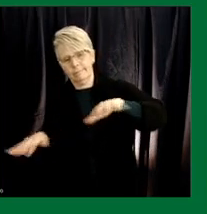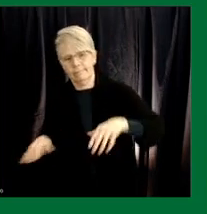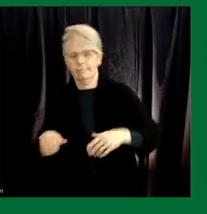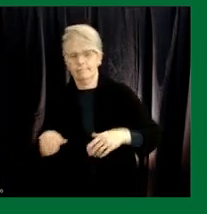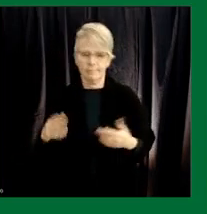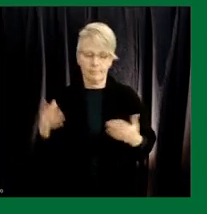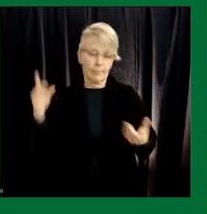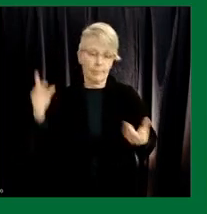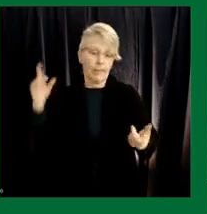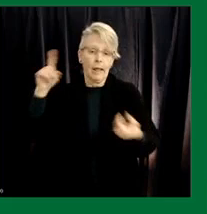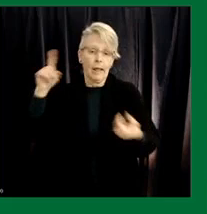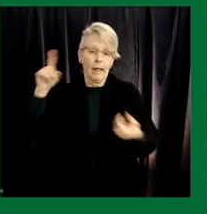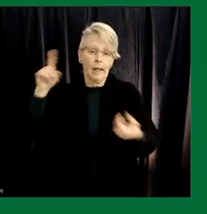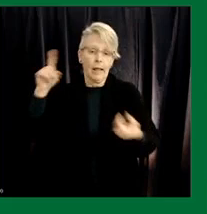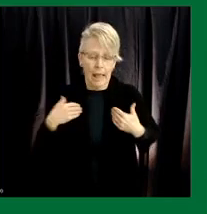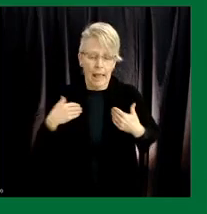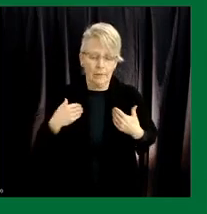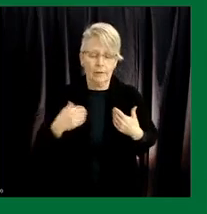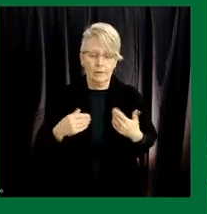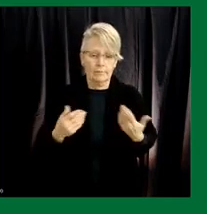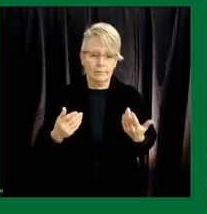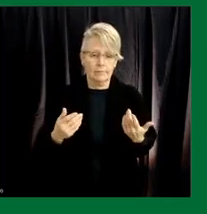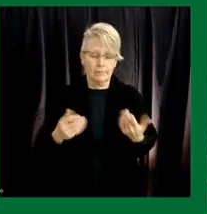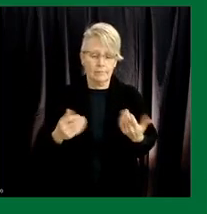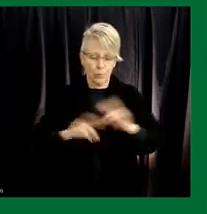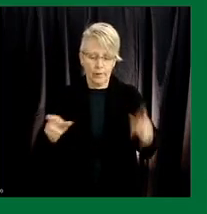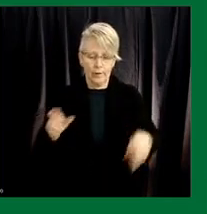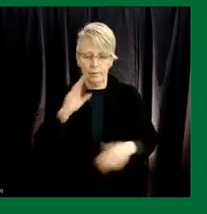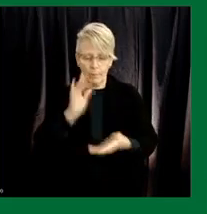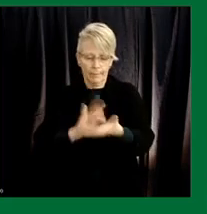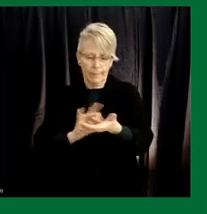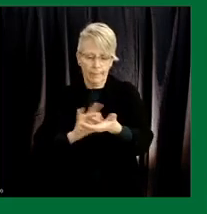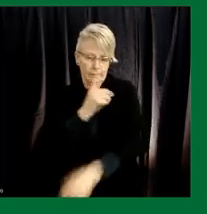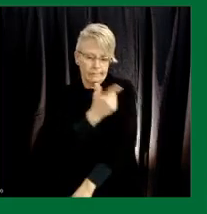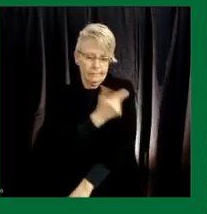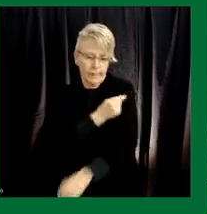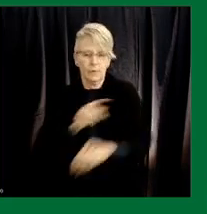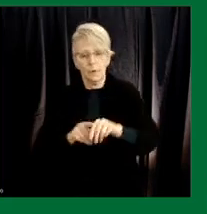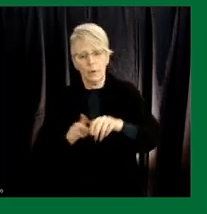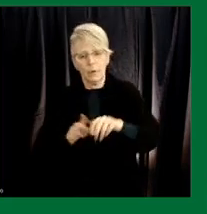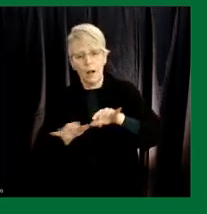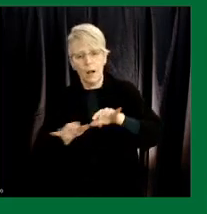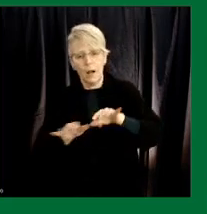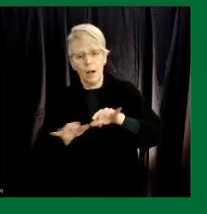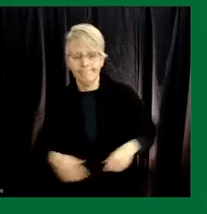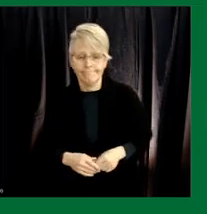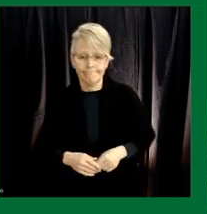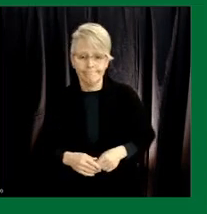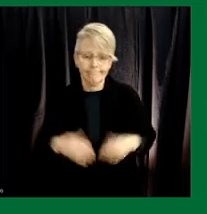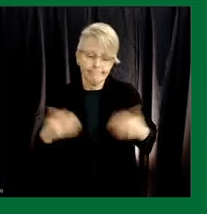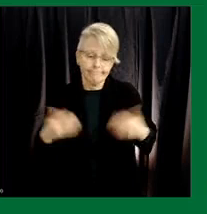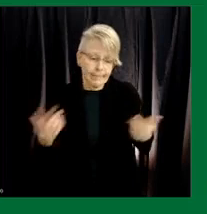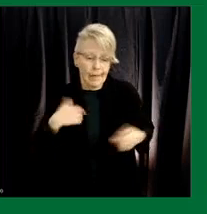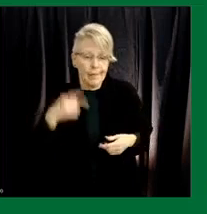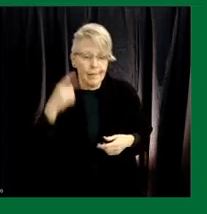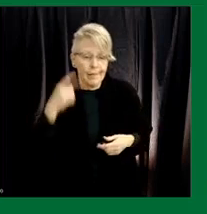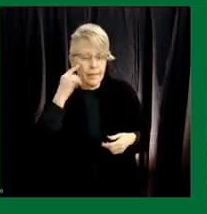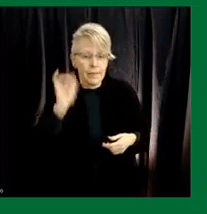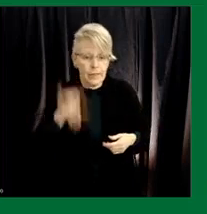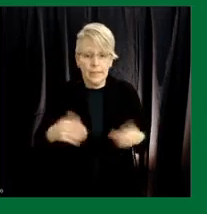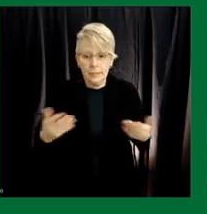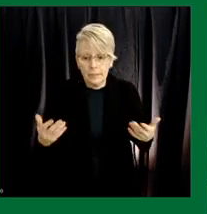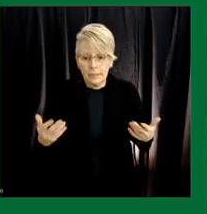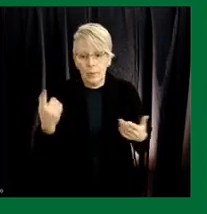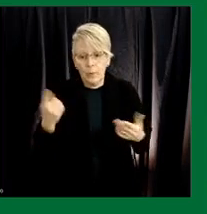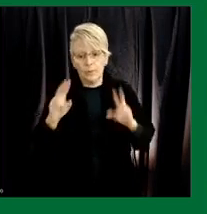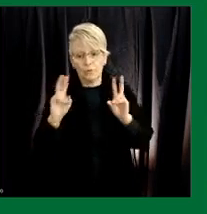uh access mass access to uh the vaccines in in our communities so uh you know i i think this is uh you know a topic